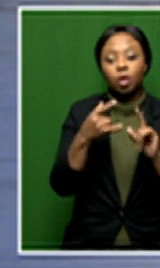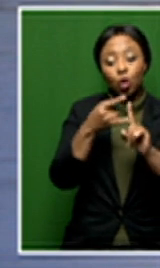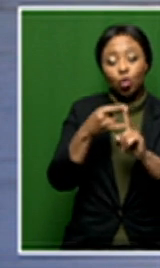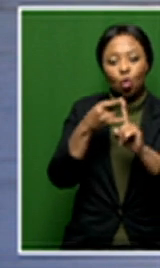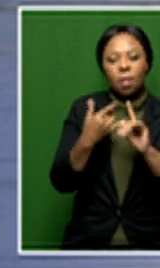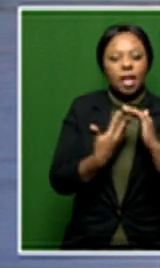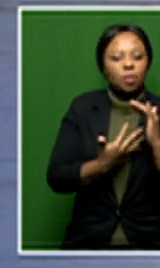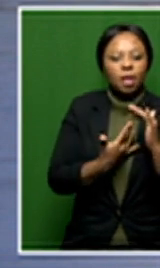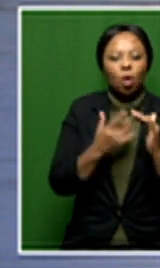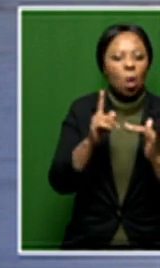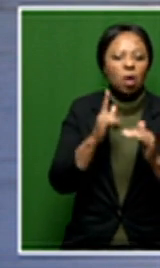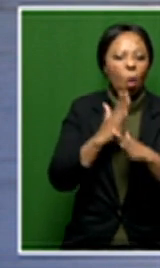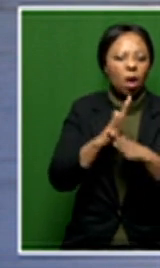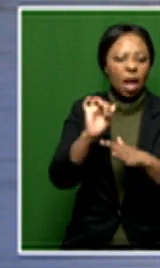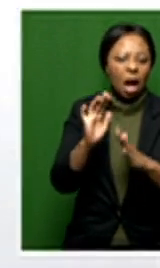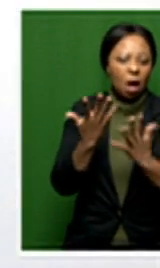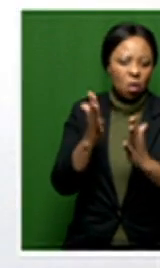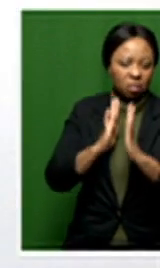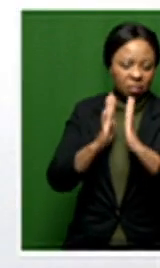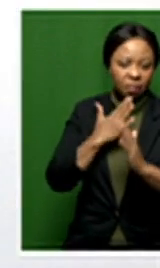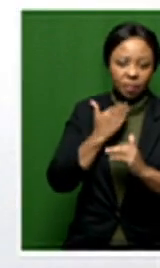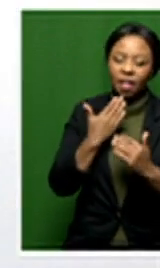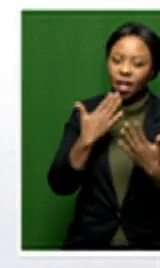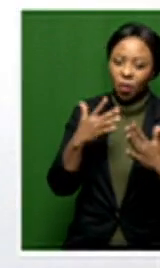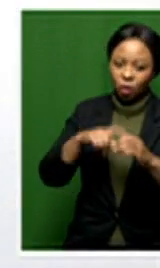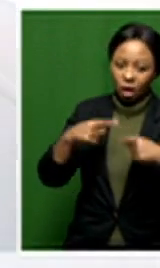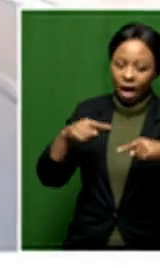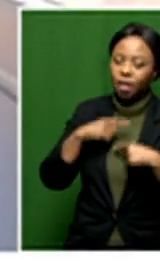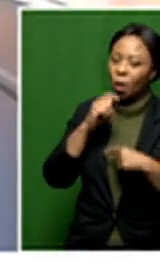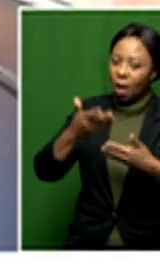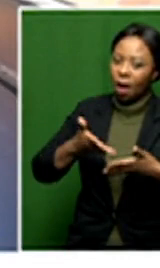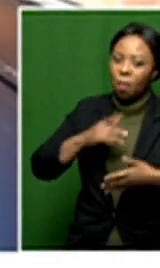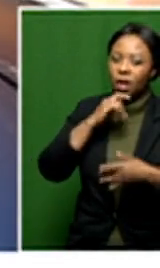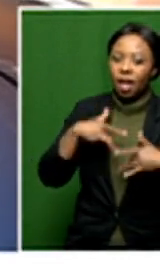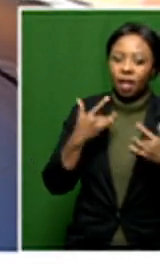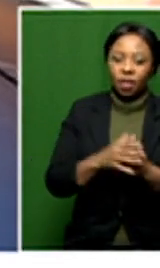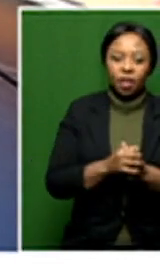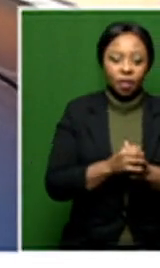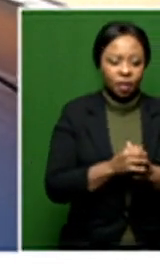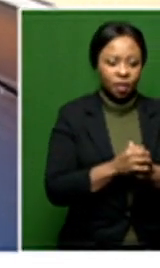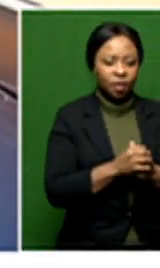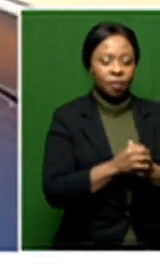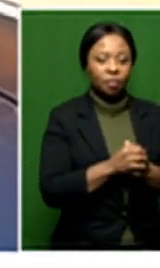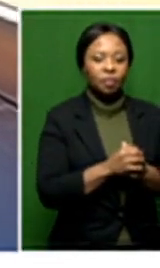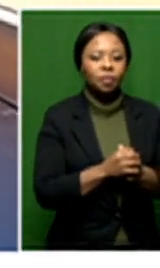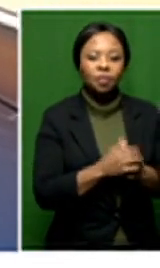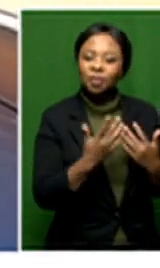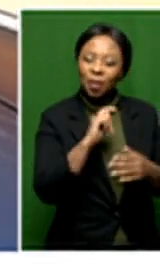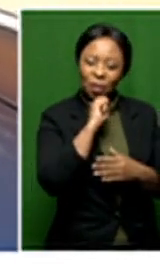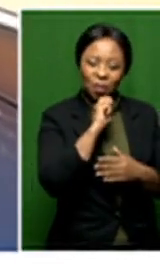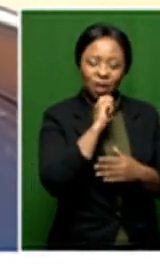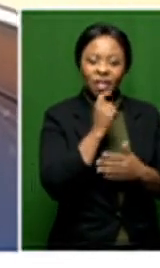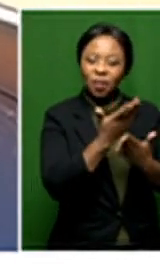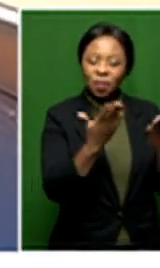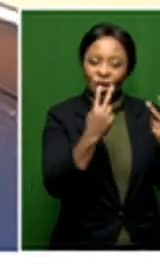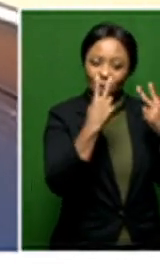inspiration behind this body of work. Joe, a very good morning to you. Thanks for joining us. Welcome to Morning Live. Thank you for having me. Good morning to you and good